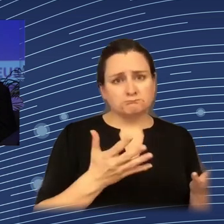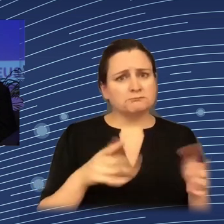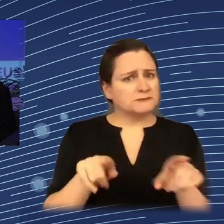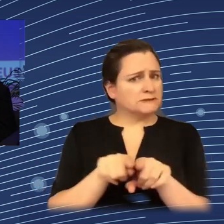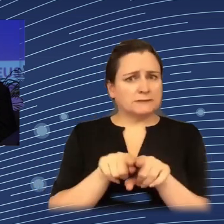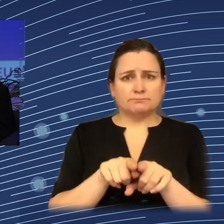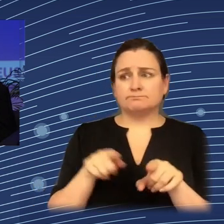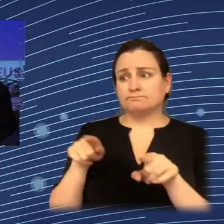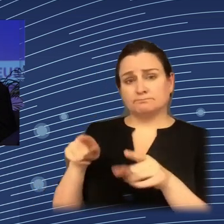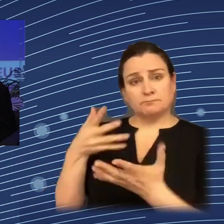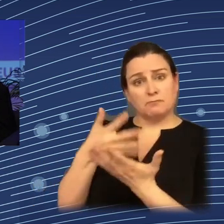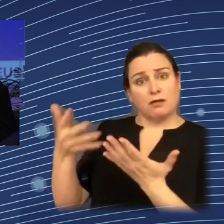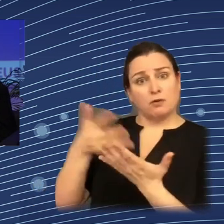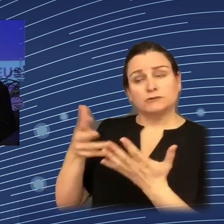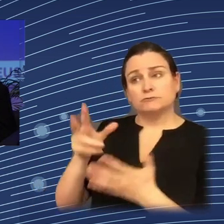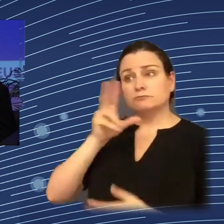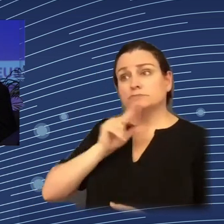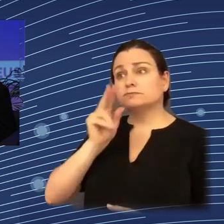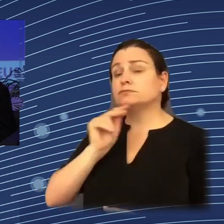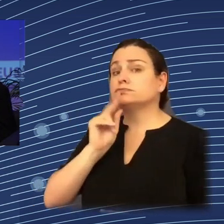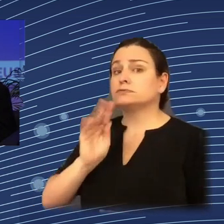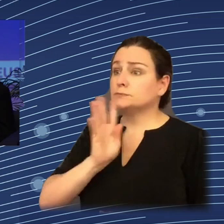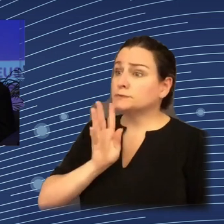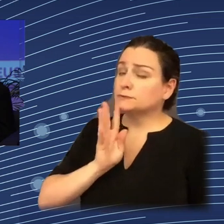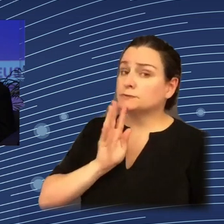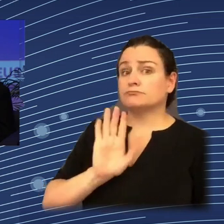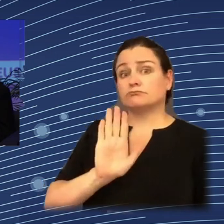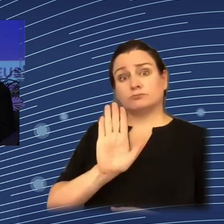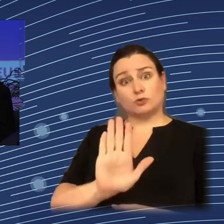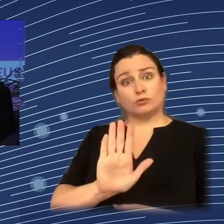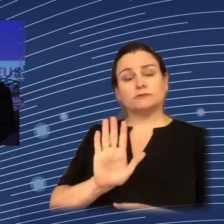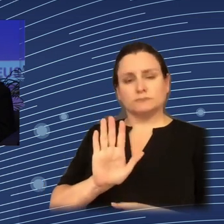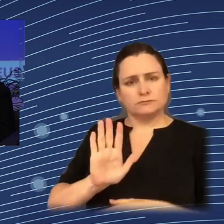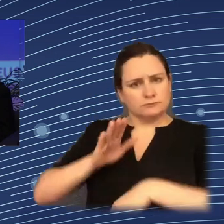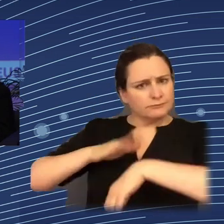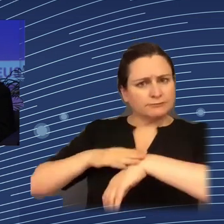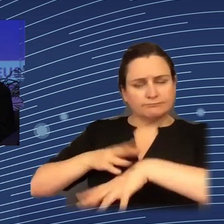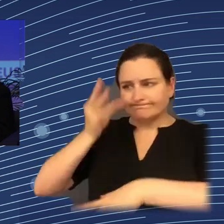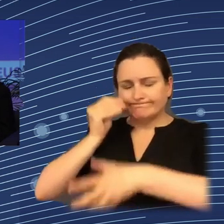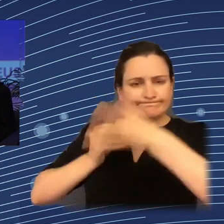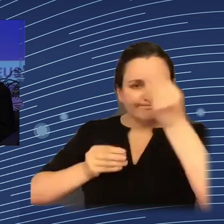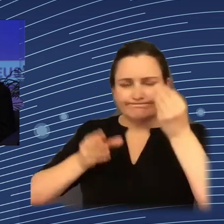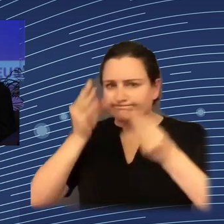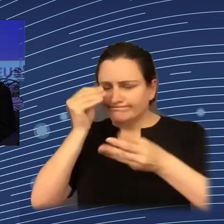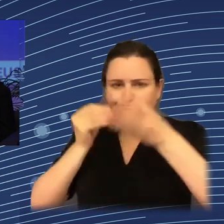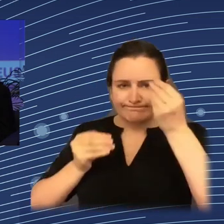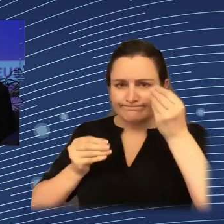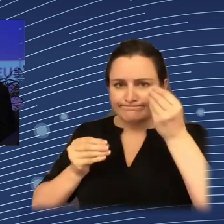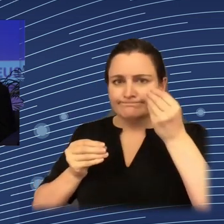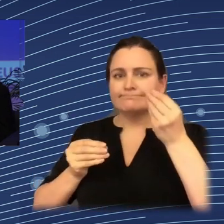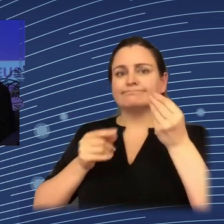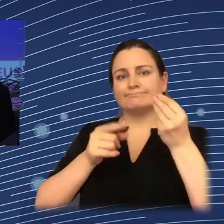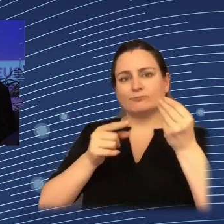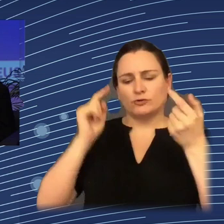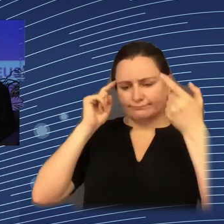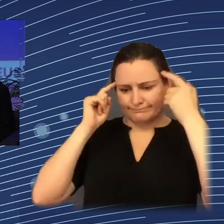language. And therefore, as in the metaphor, any time that we try to learn a new language, we go through many